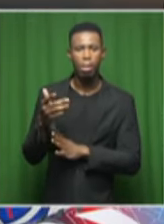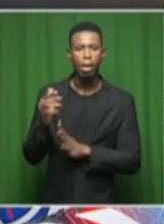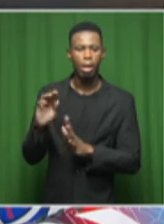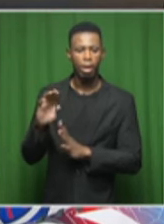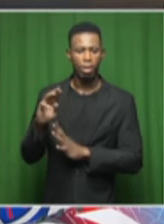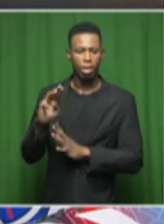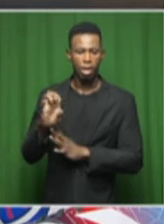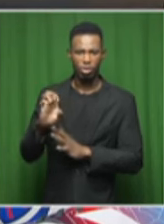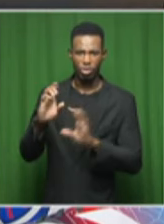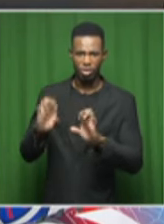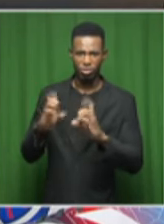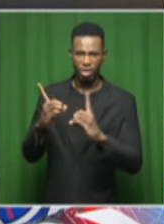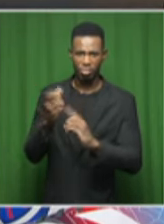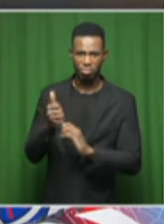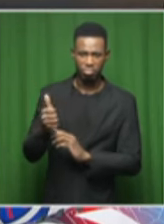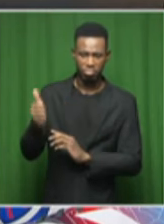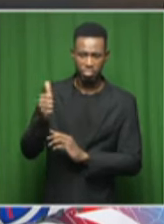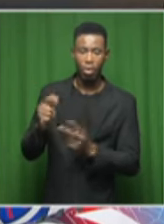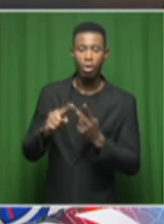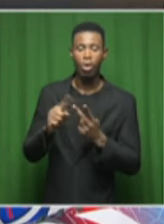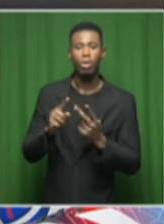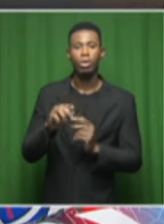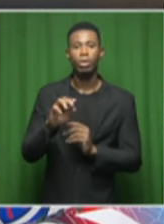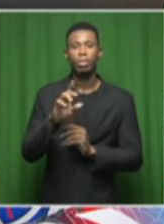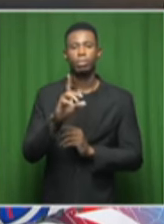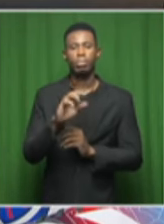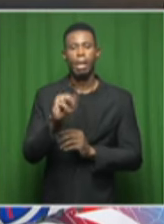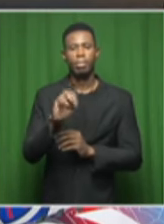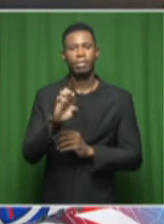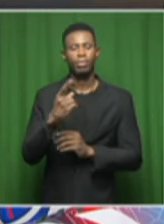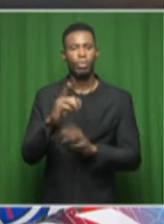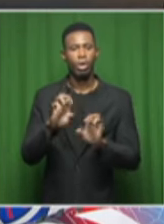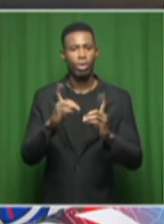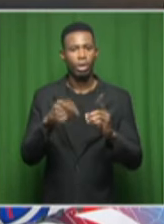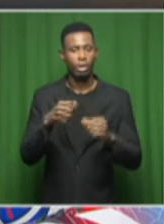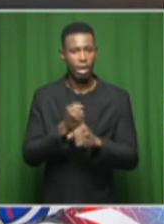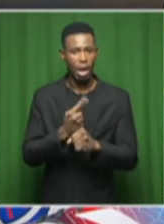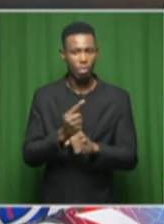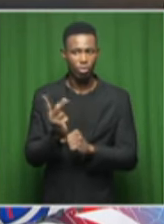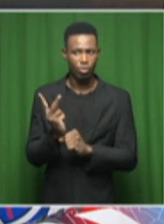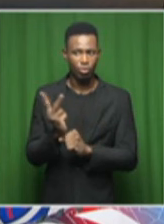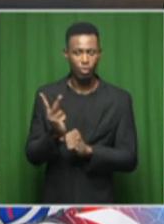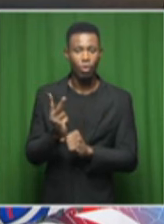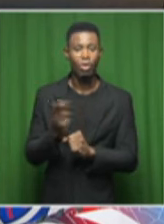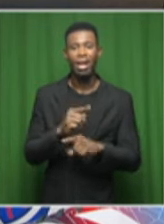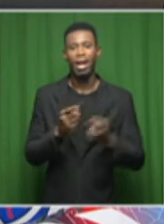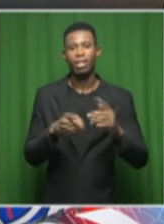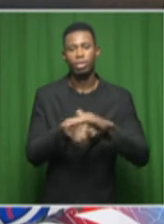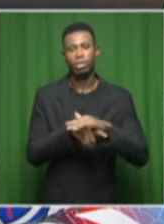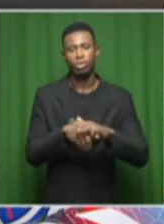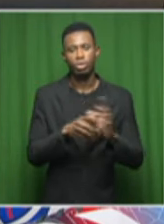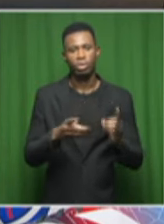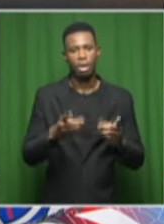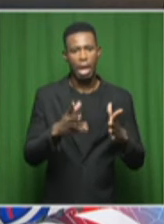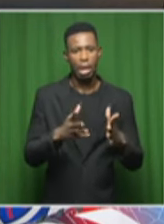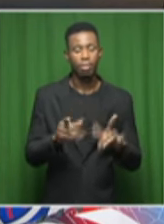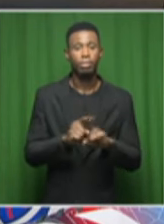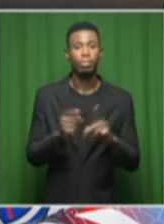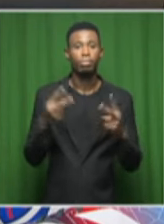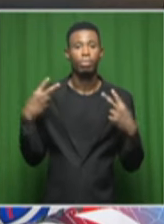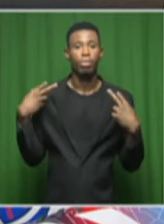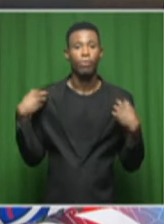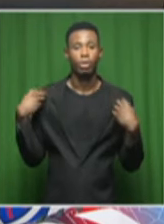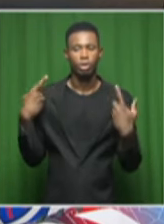Education in Gauteng, Matume Chilwane and some of the other district directors and officials in